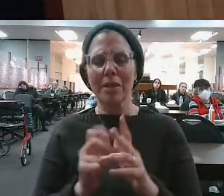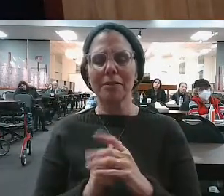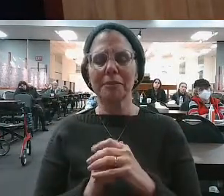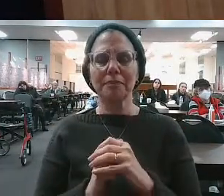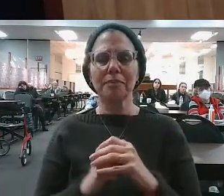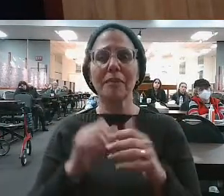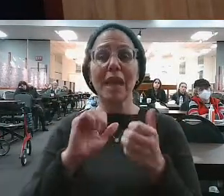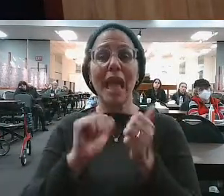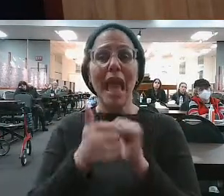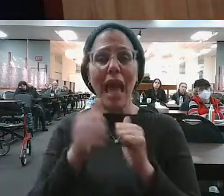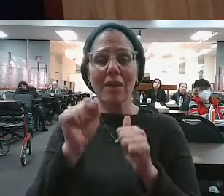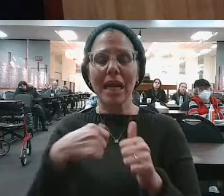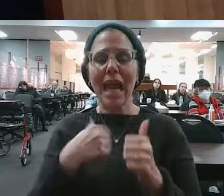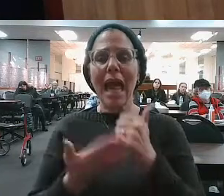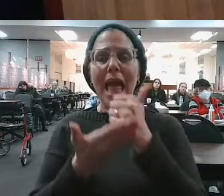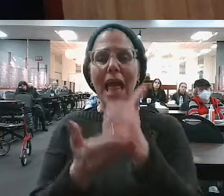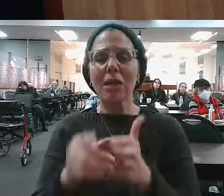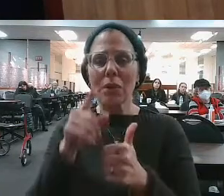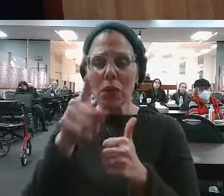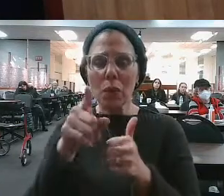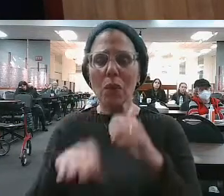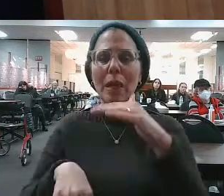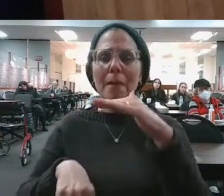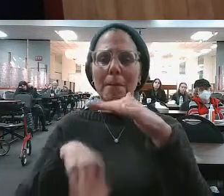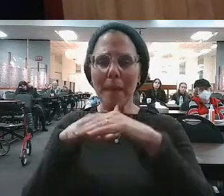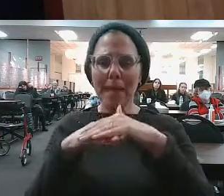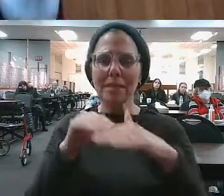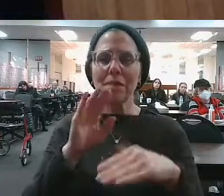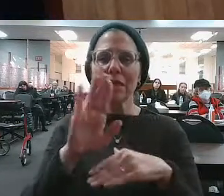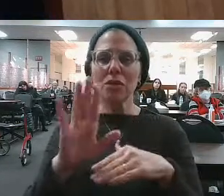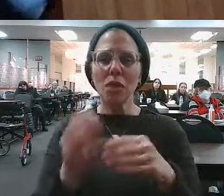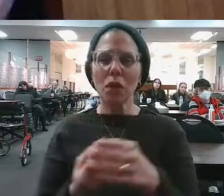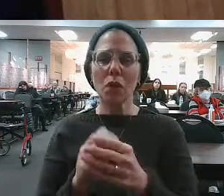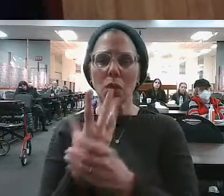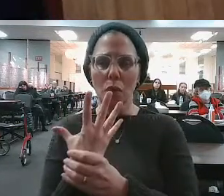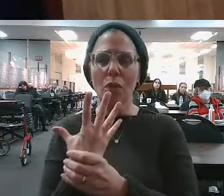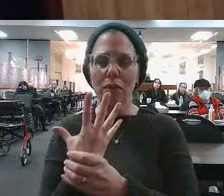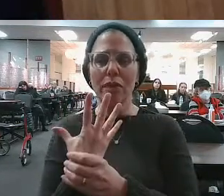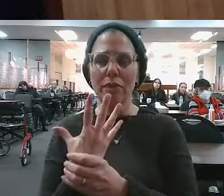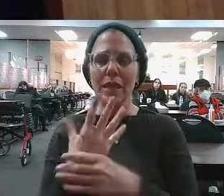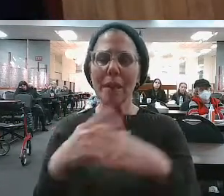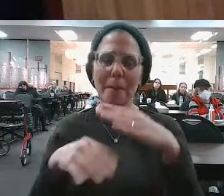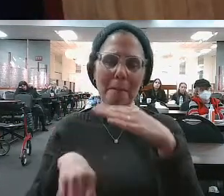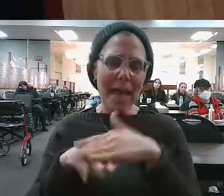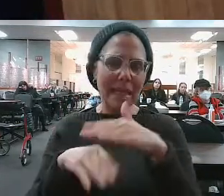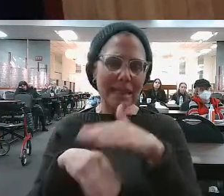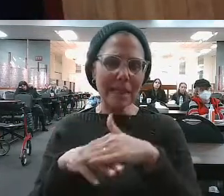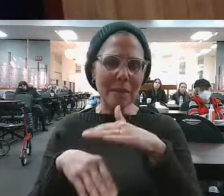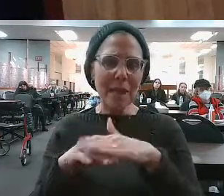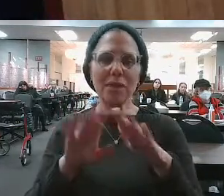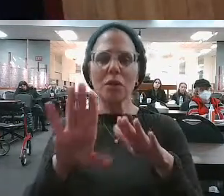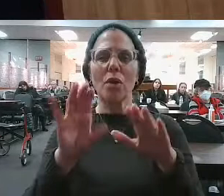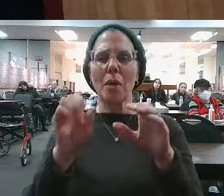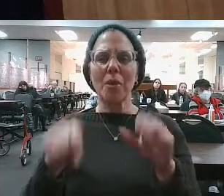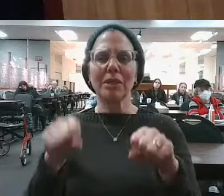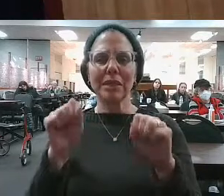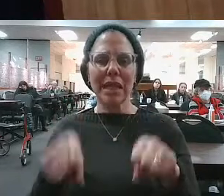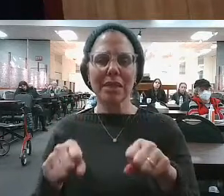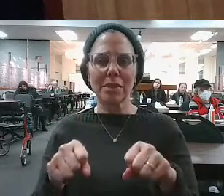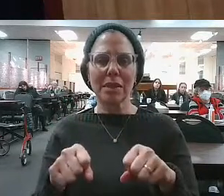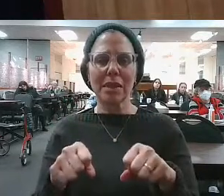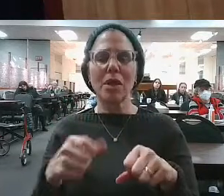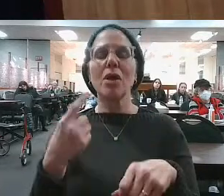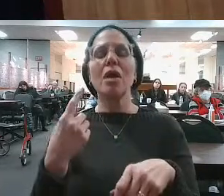best version of yourself? What could I do to enable you to grow as well? A certain sense of selfless growth. There's